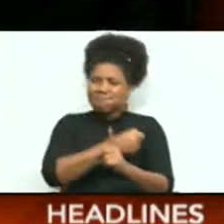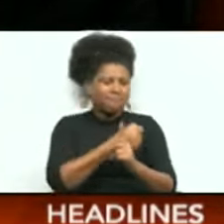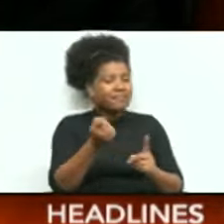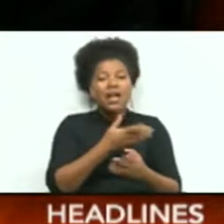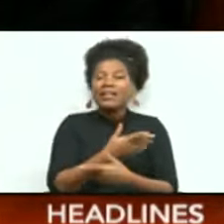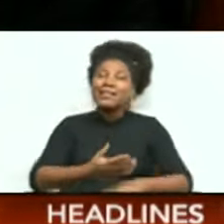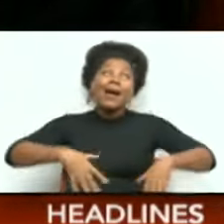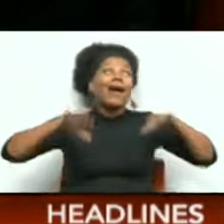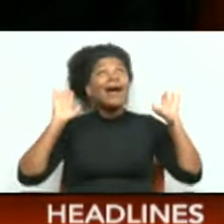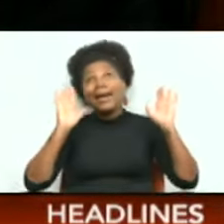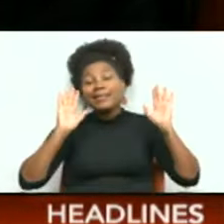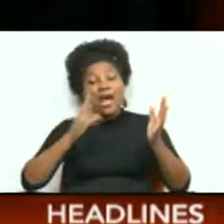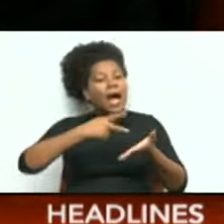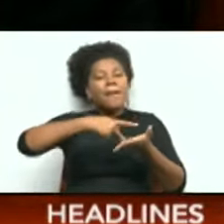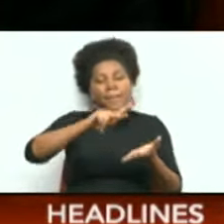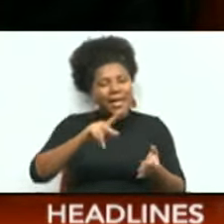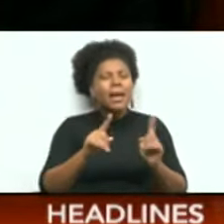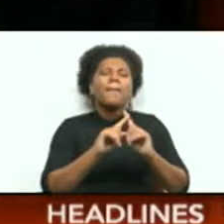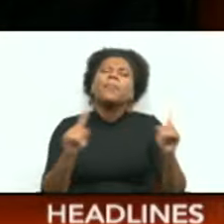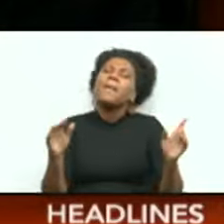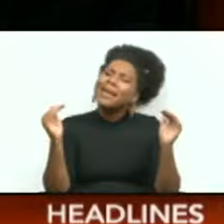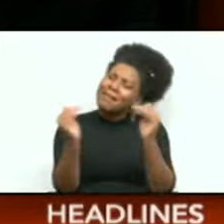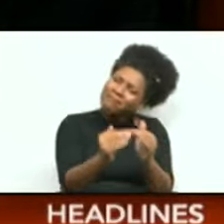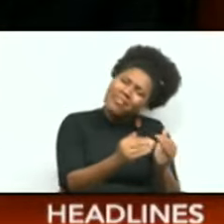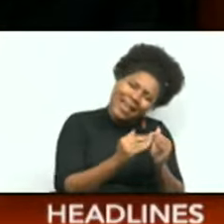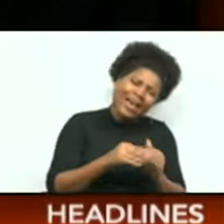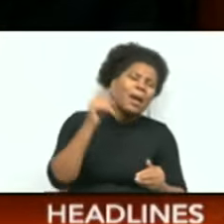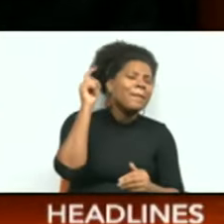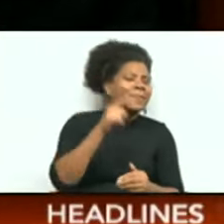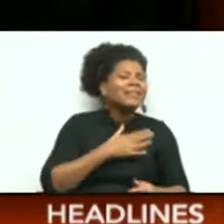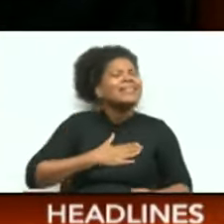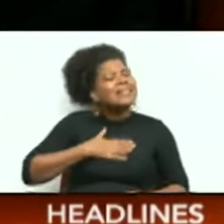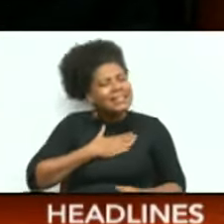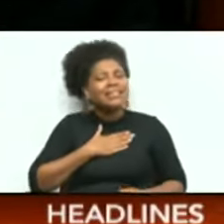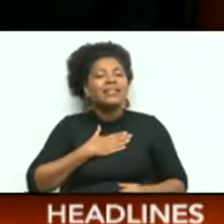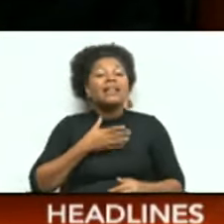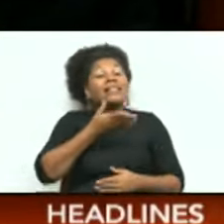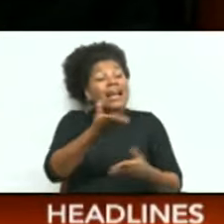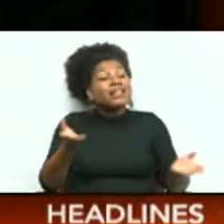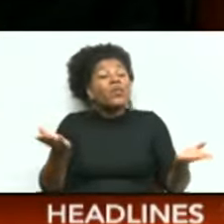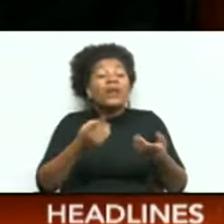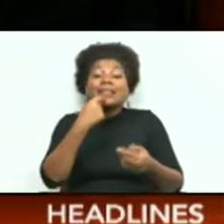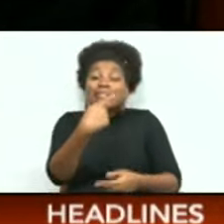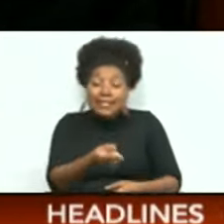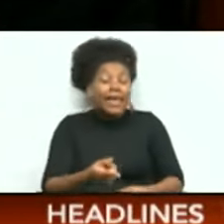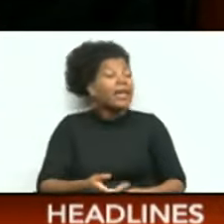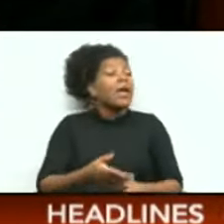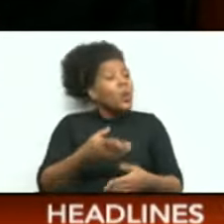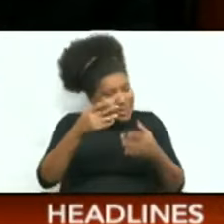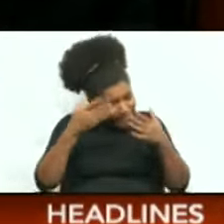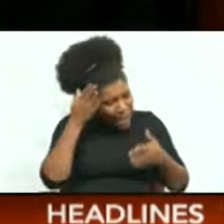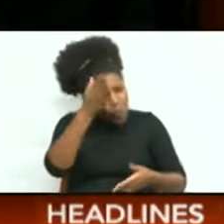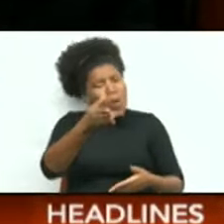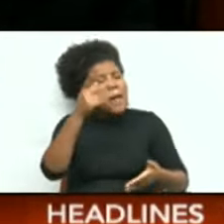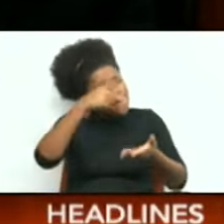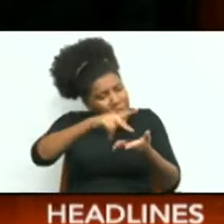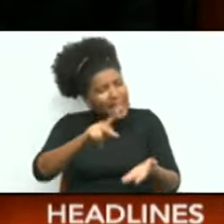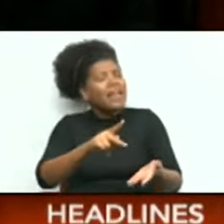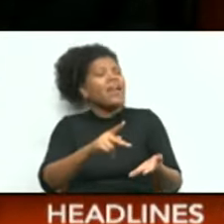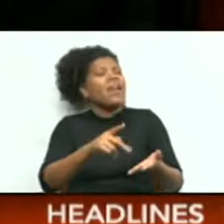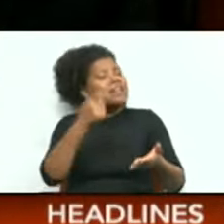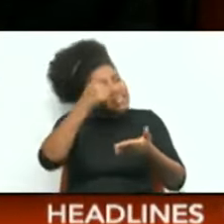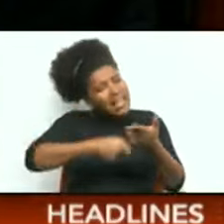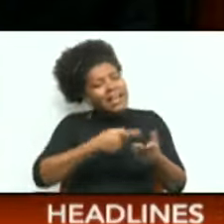the tax, but at least make it fair now. That's what they are saying, you know, we're going to pay the tax, but make it fair, make the valuation fair,